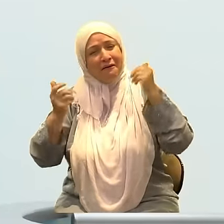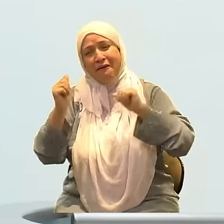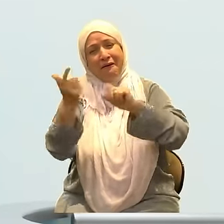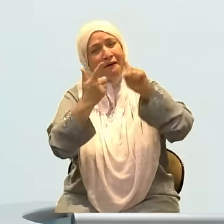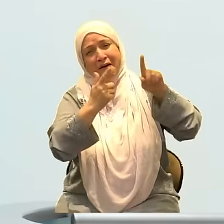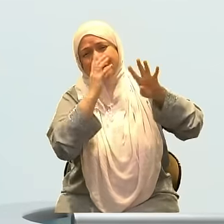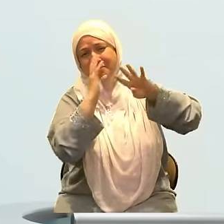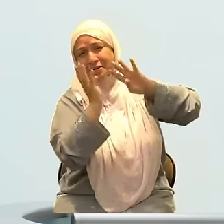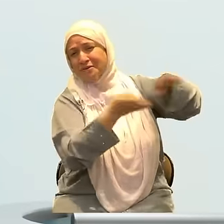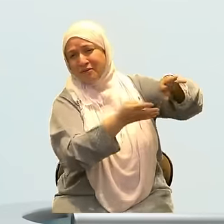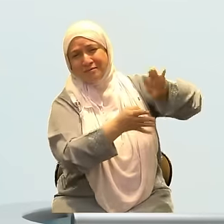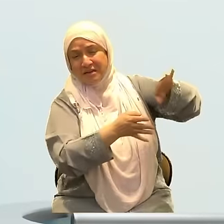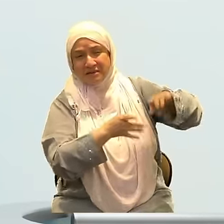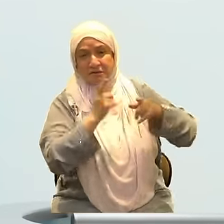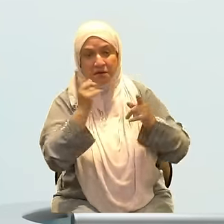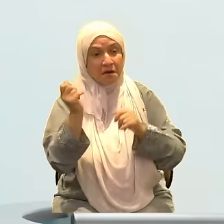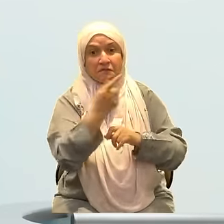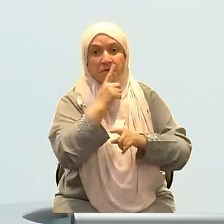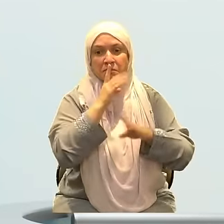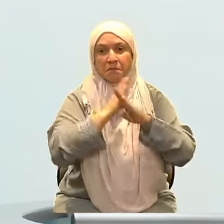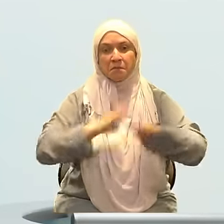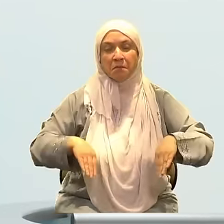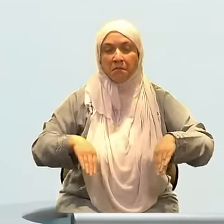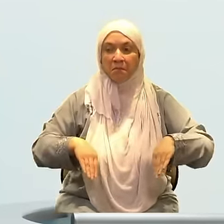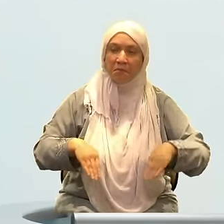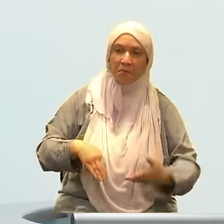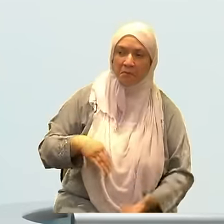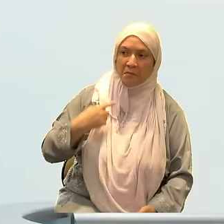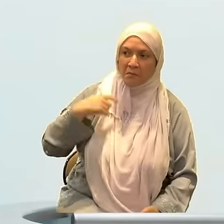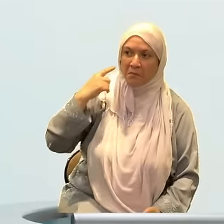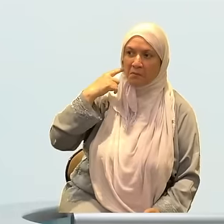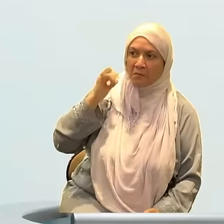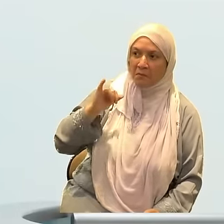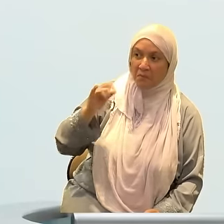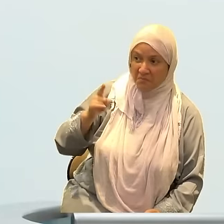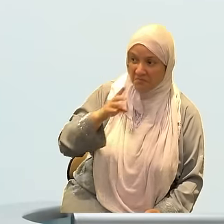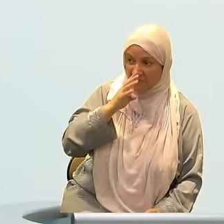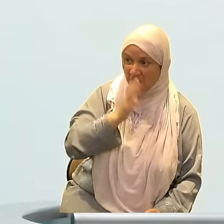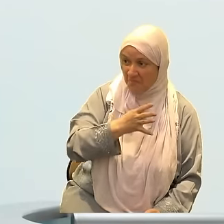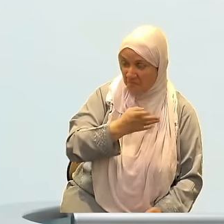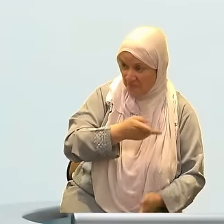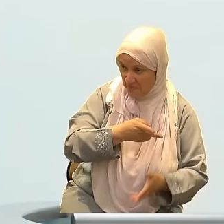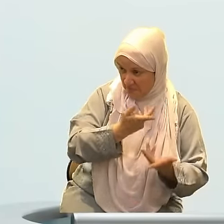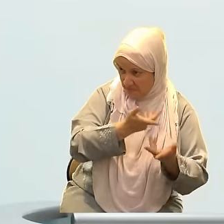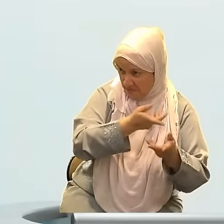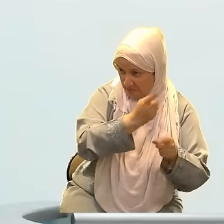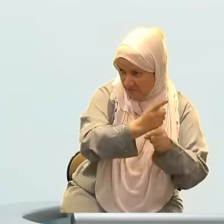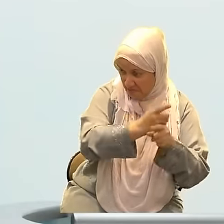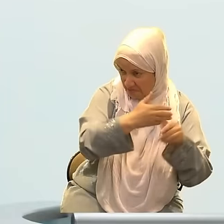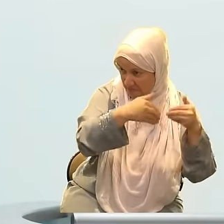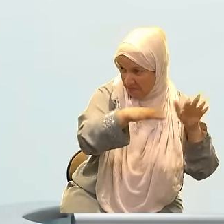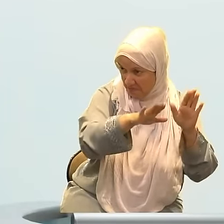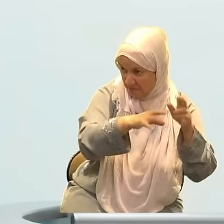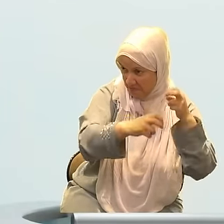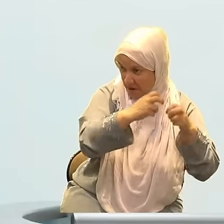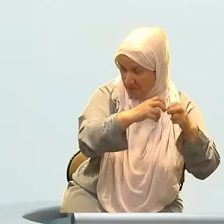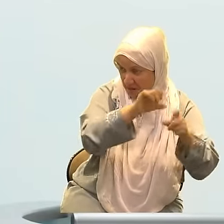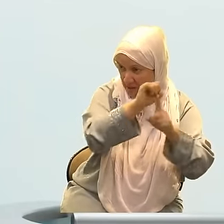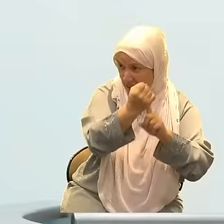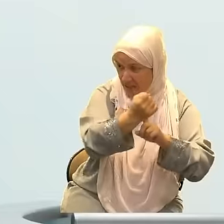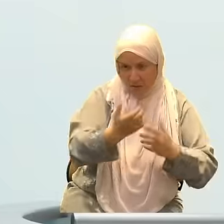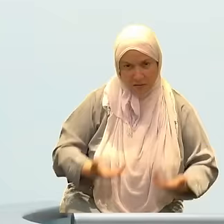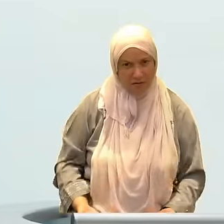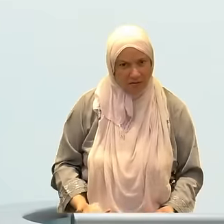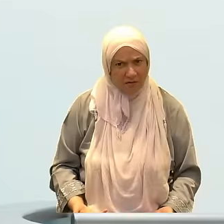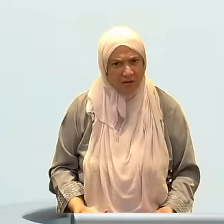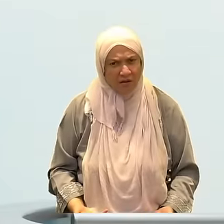when over 30,000 people have been killed. Yes, silence is absolute complicity. What do you mean? I really don't know about all those kids. I don't